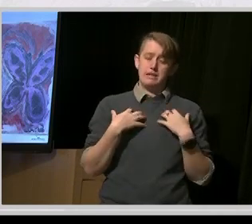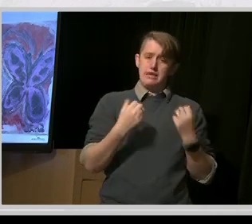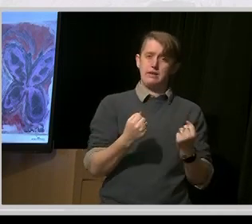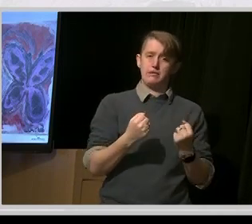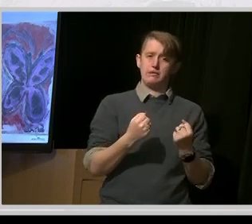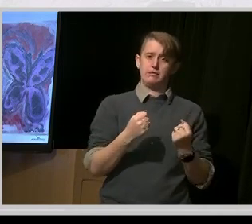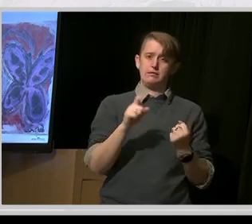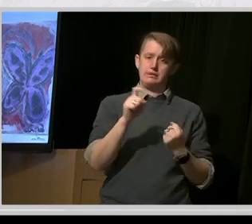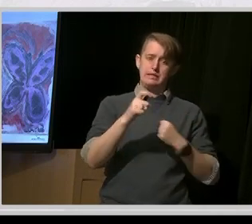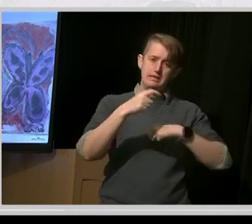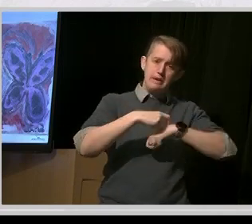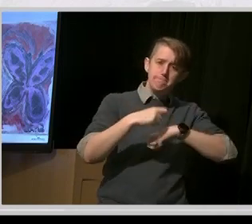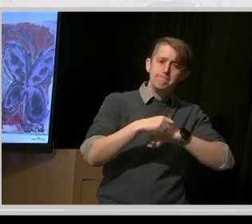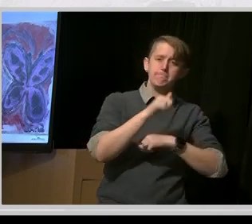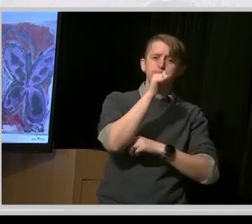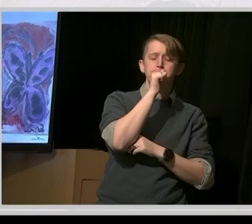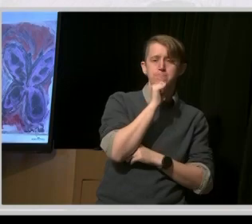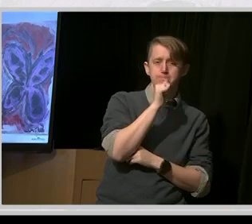come.